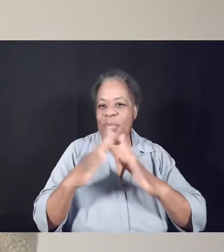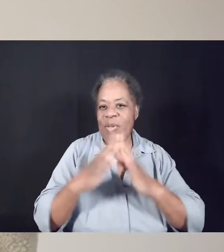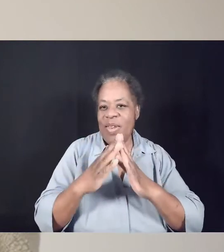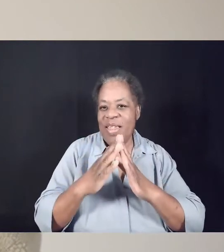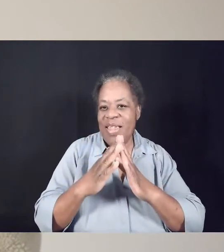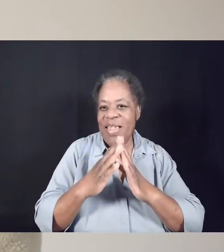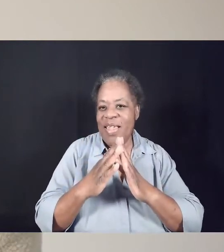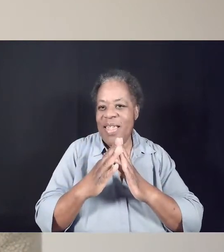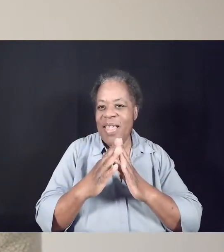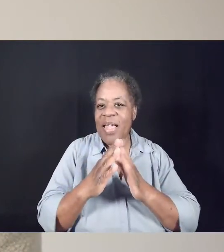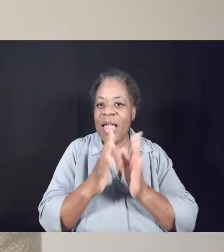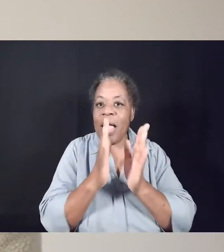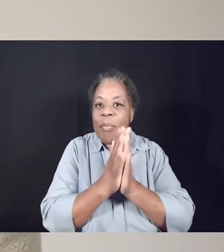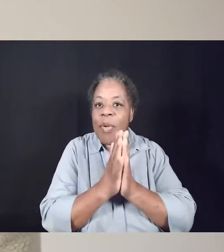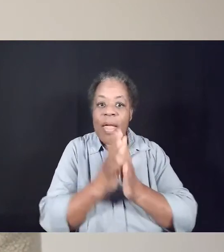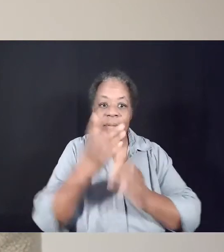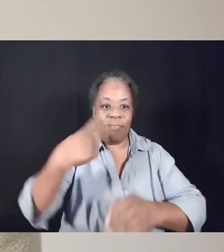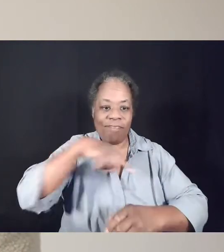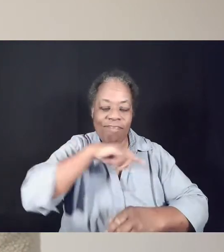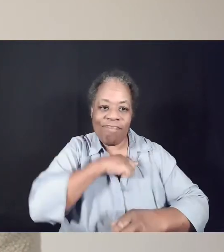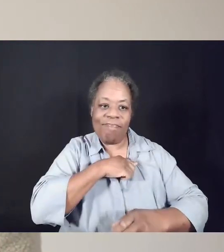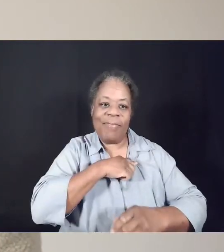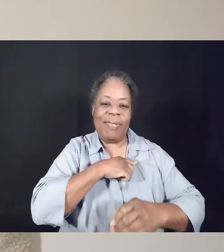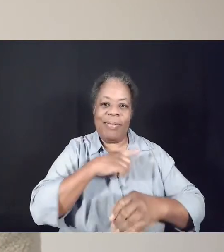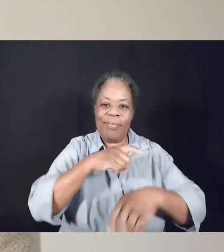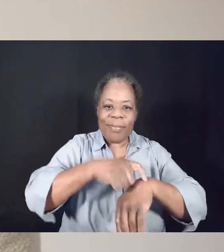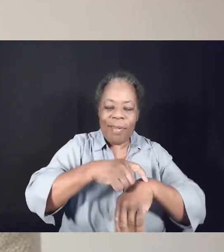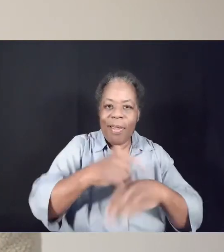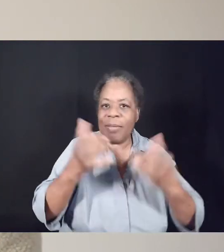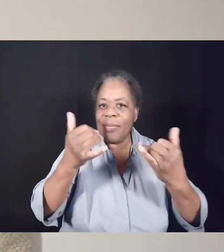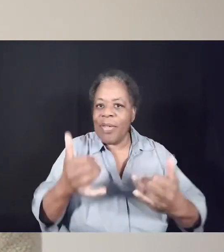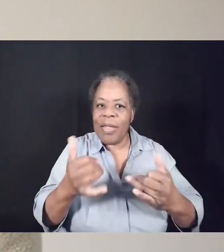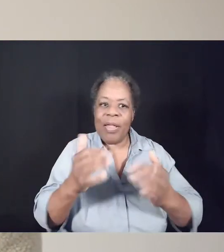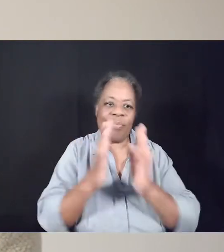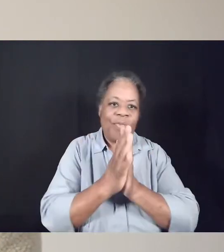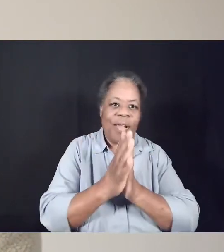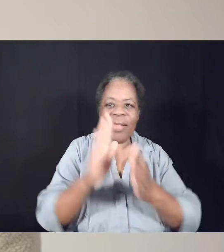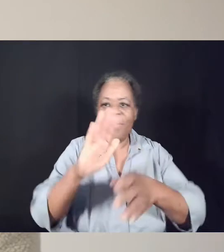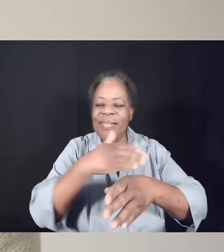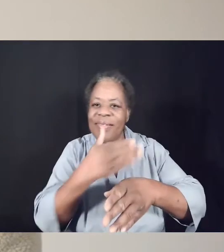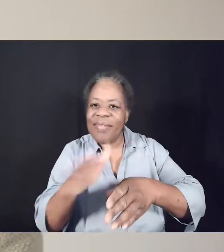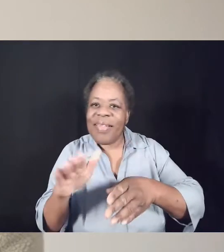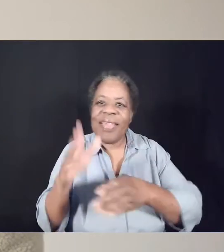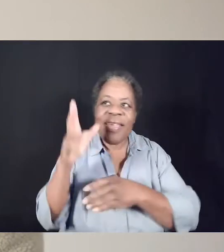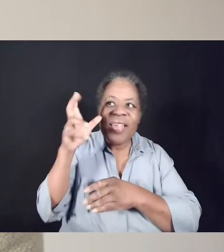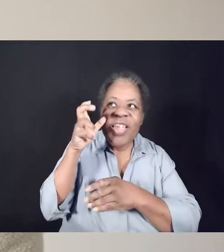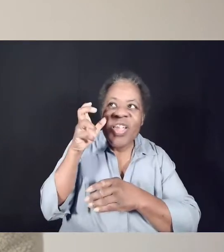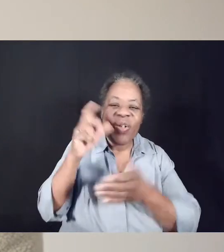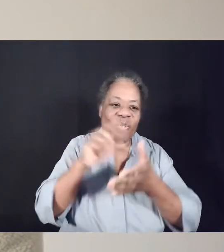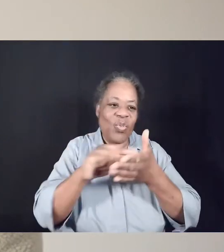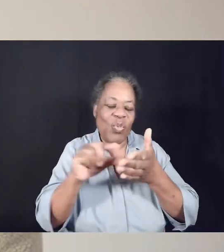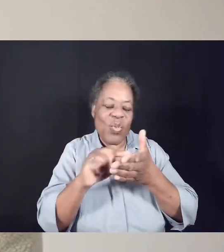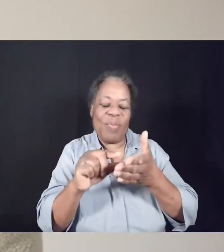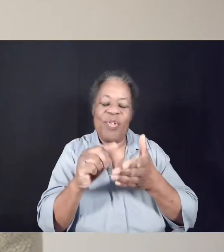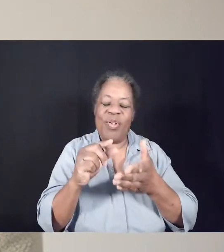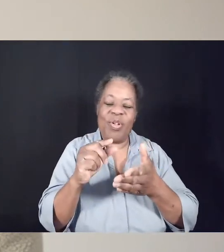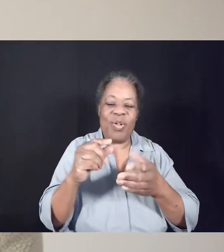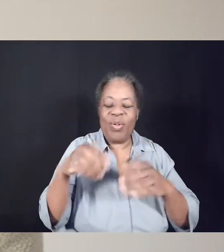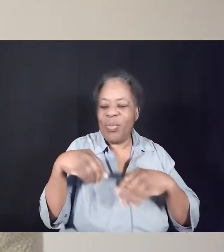time that you and we have set apart to pray, to sing, to hear the words of scripture anew, would be life-giving to you this day.